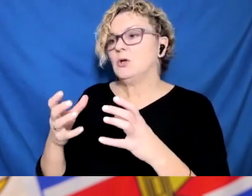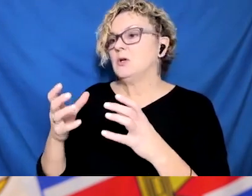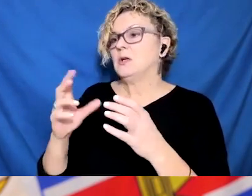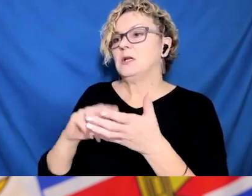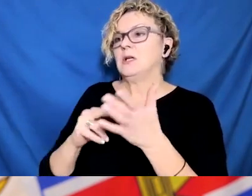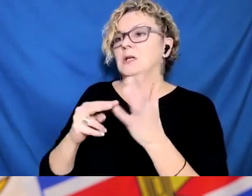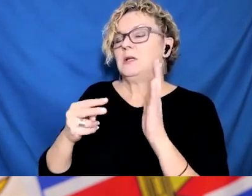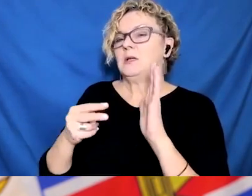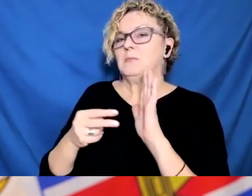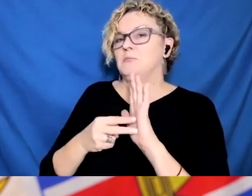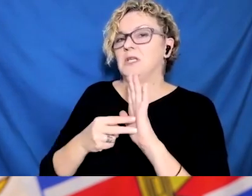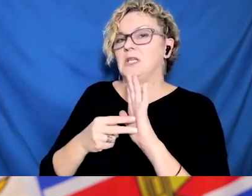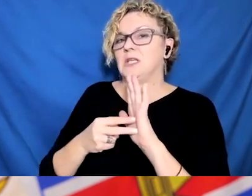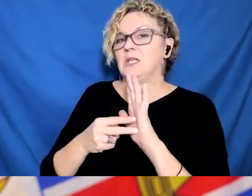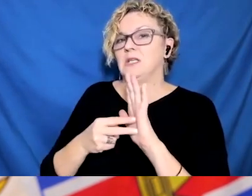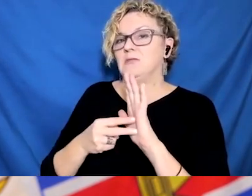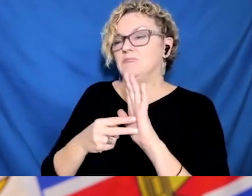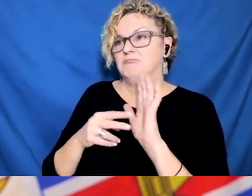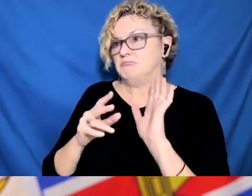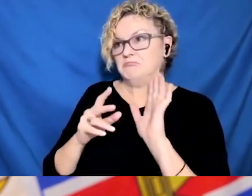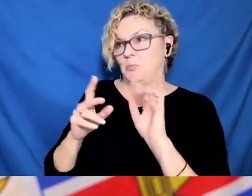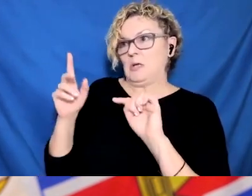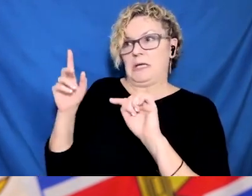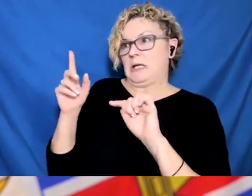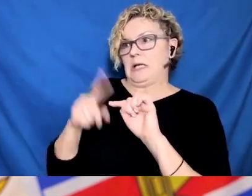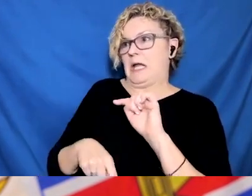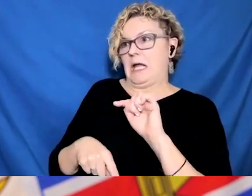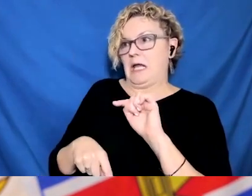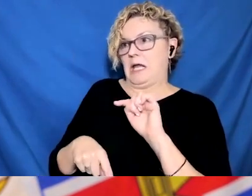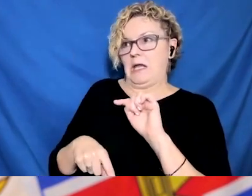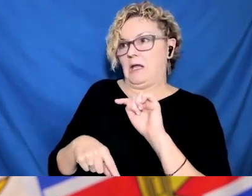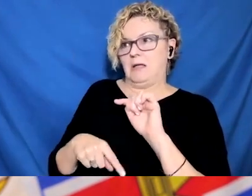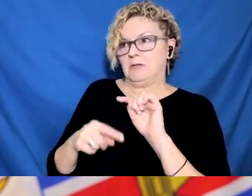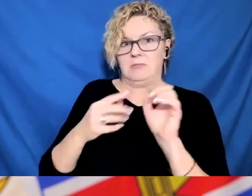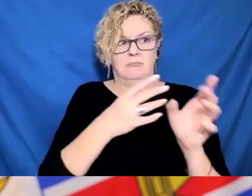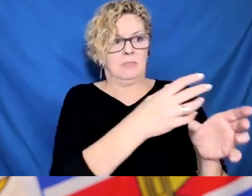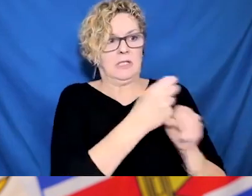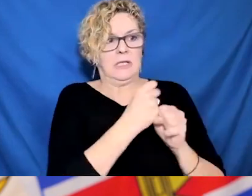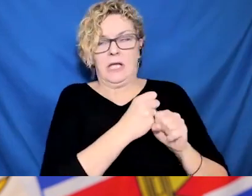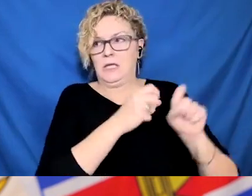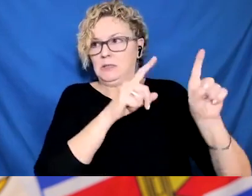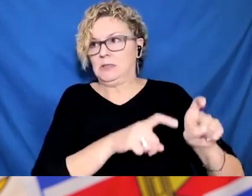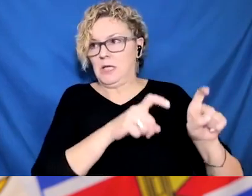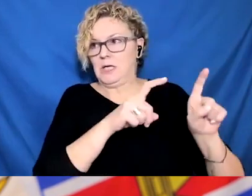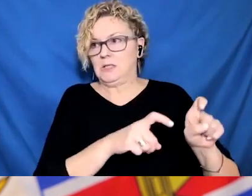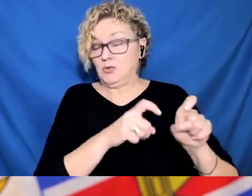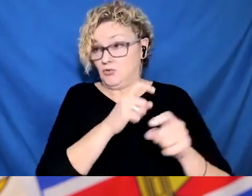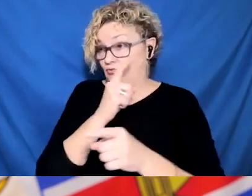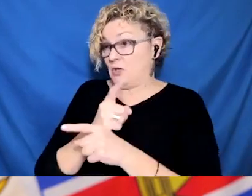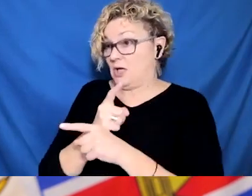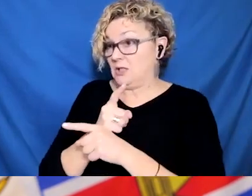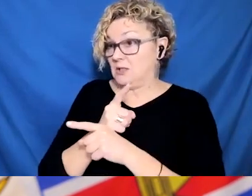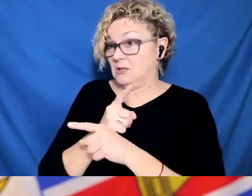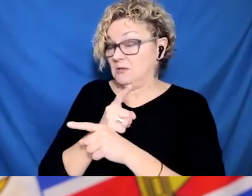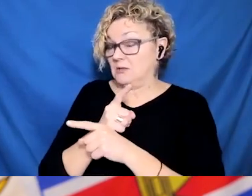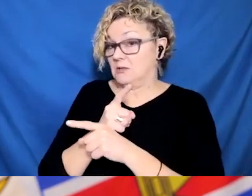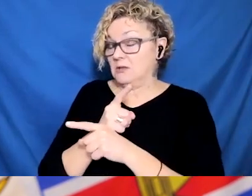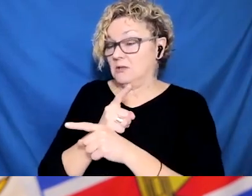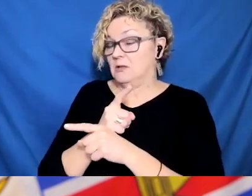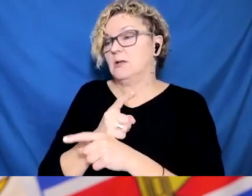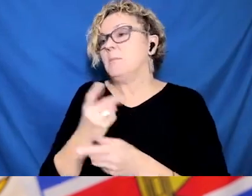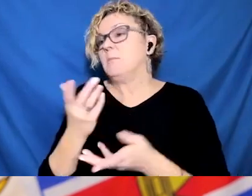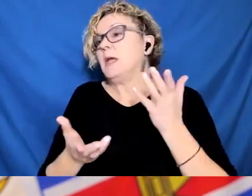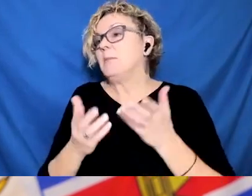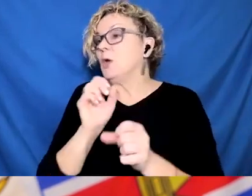ways of determining if somebody has been infected post hoc. So we can do antibody testing. It's not widely available, but it is a way of